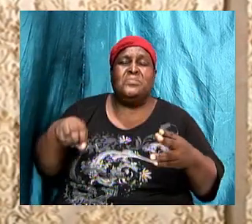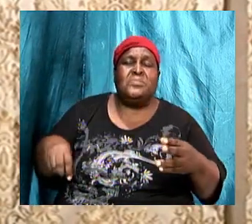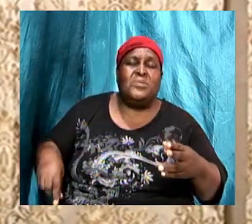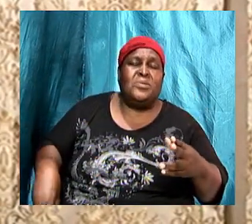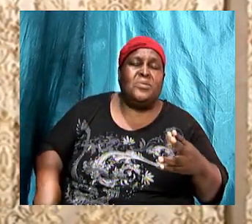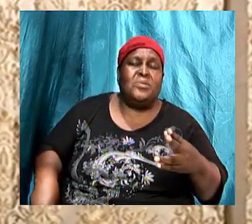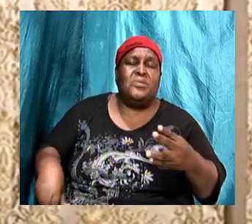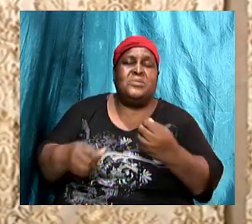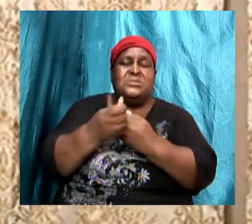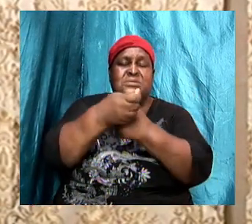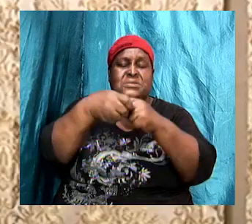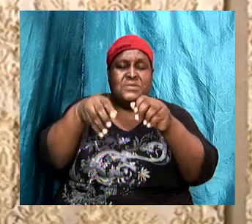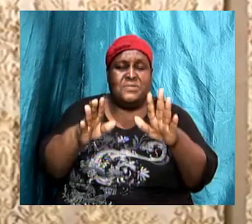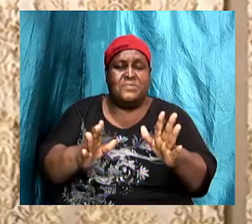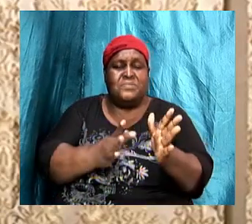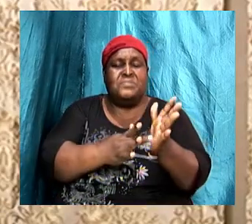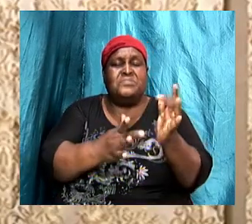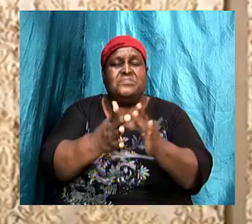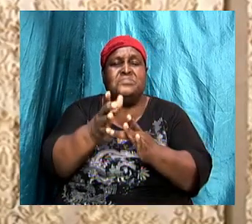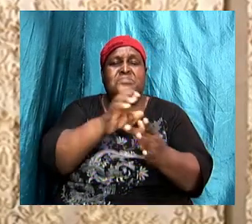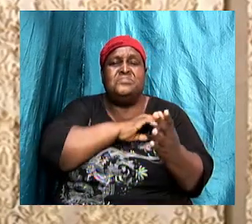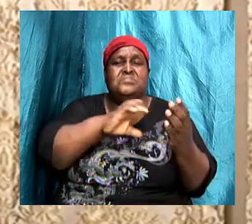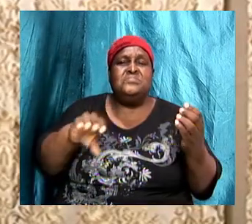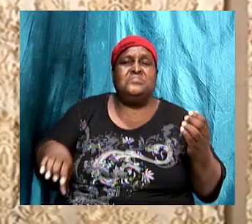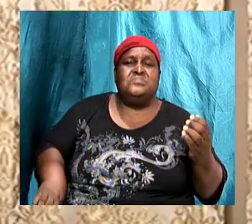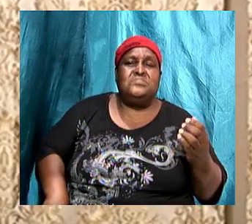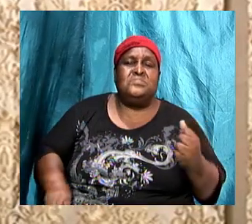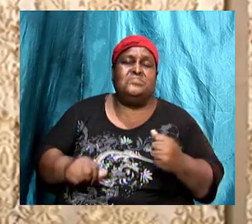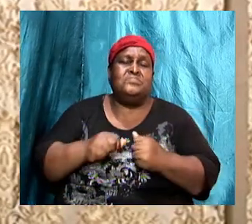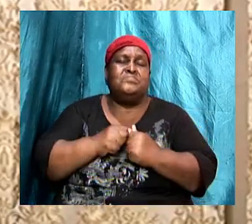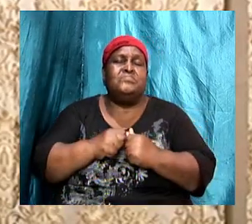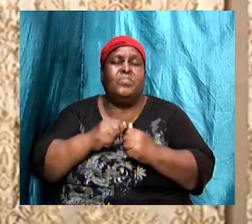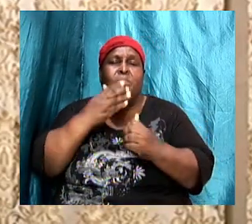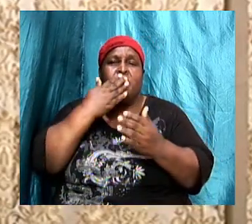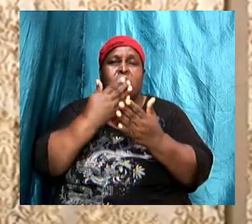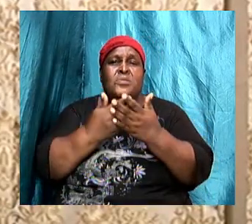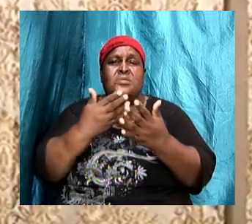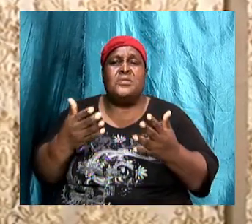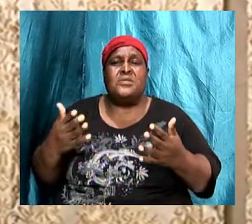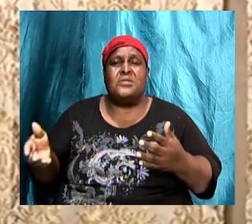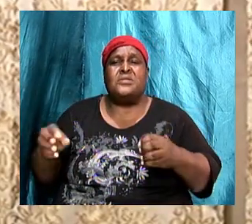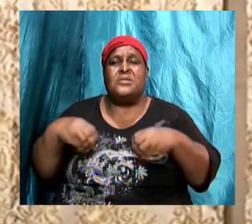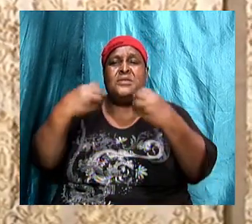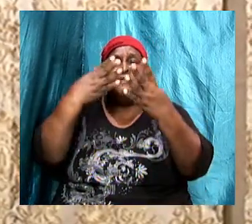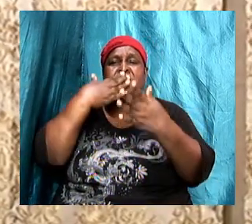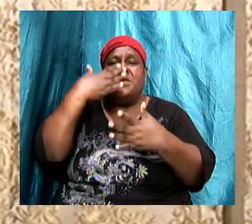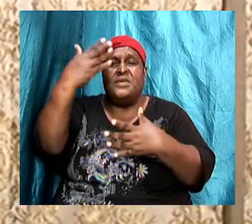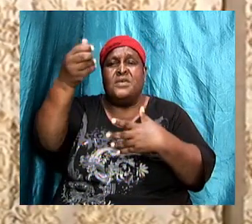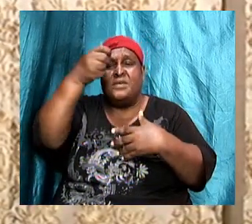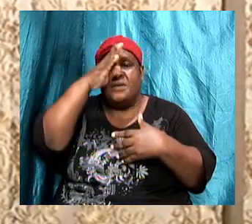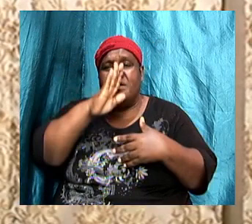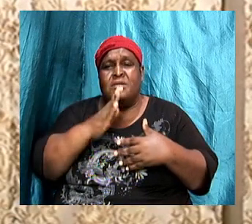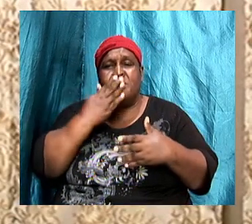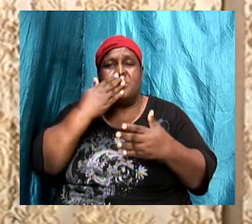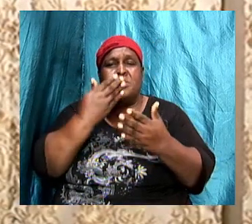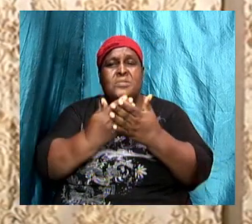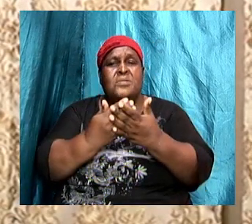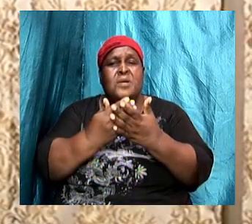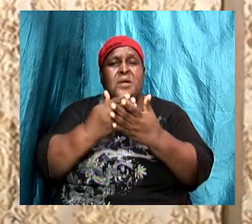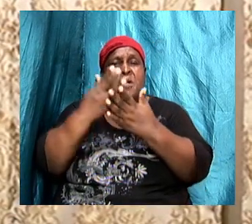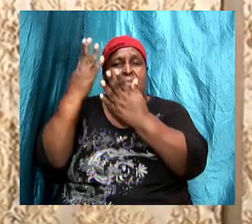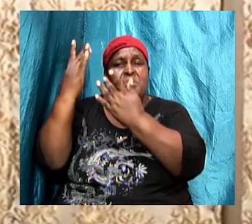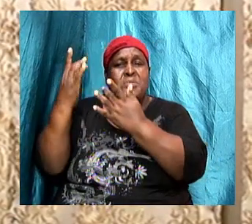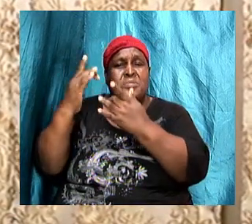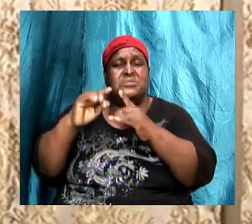Jesus Christ it is a good thing to give thanks unto the Lord for he is good and his mercies endure forever